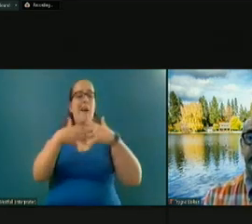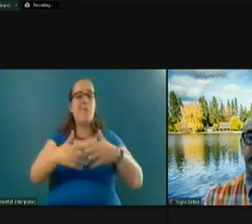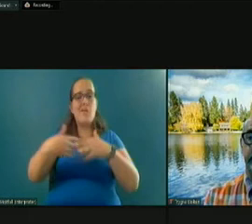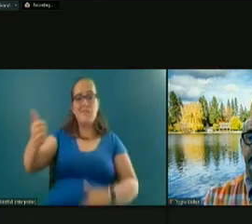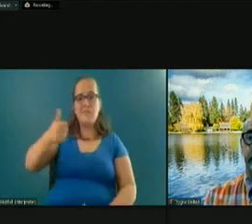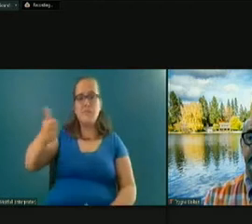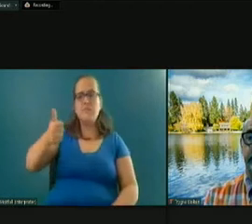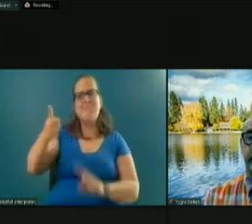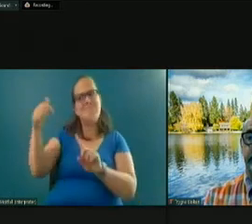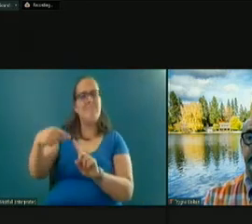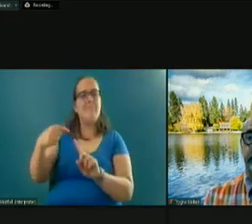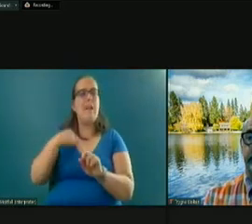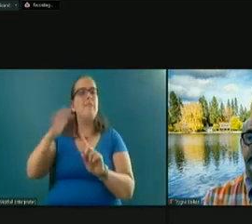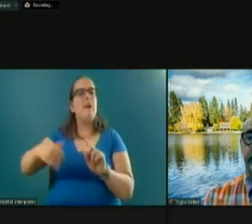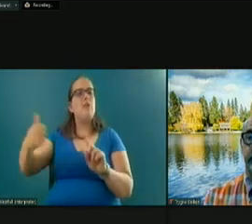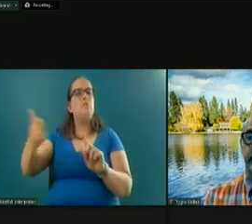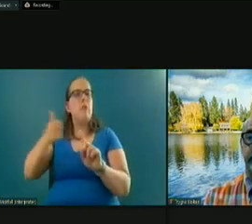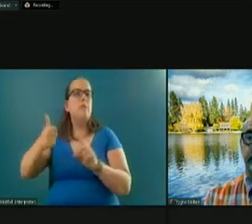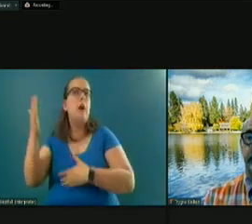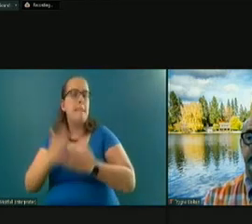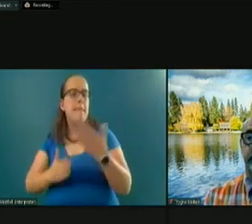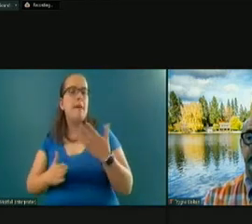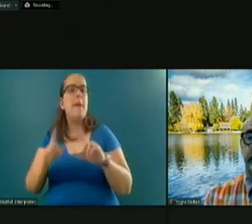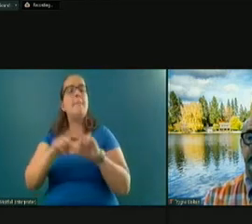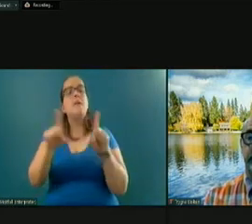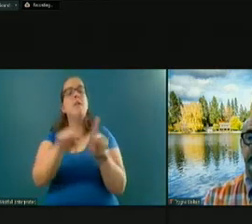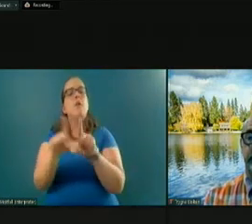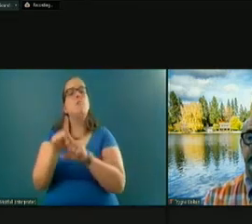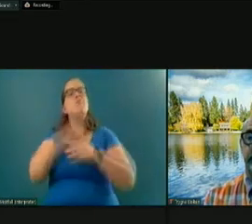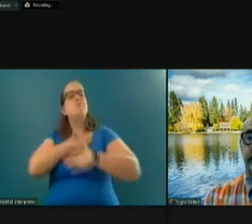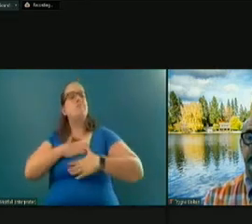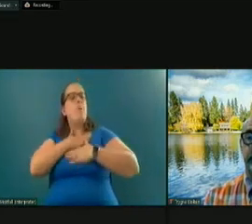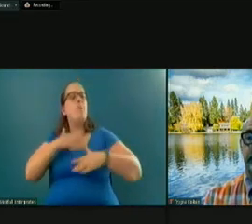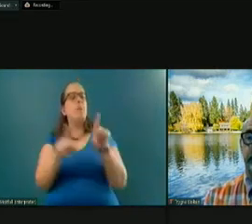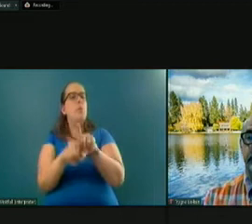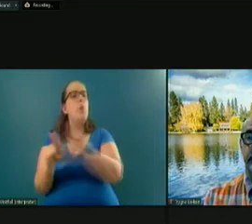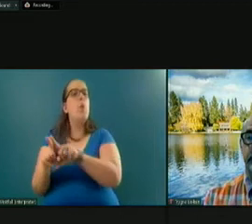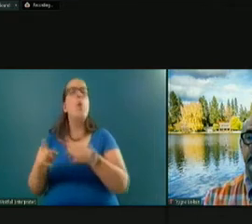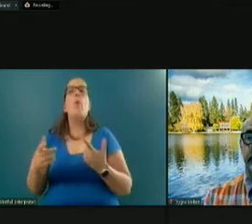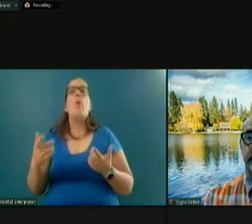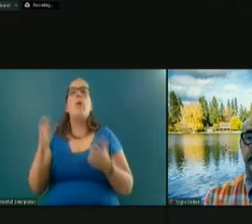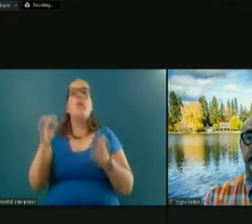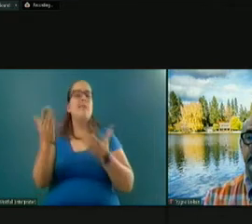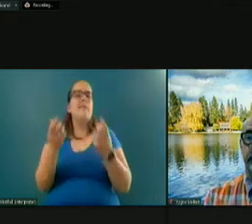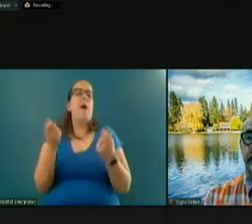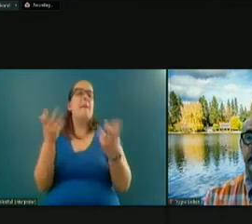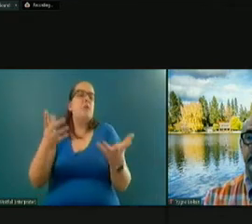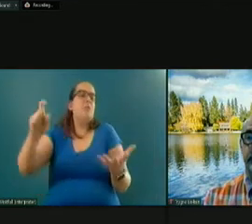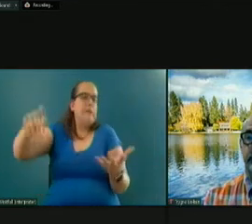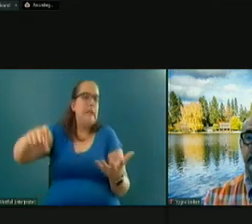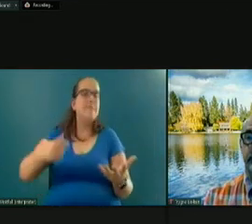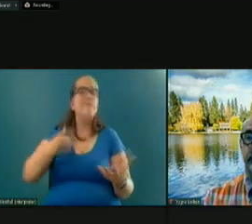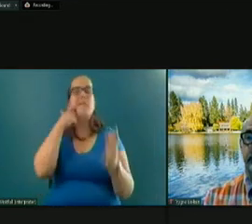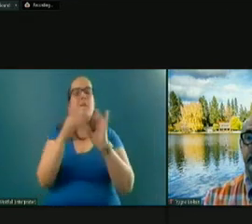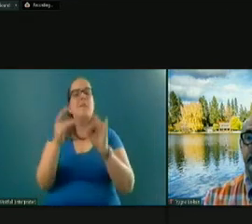certainly there is the transportation element of it, but there's also the recreational element of it. It can serve multiple needs. And I mentioned